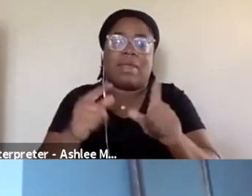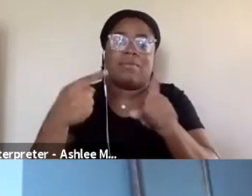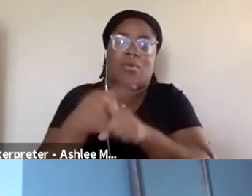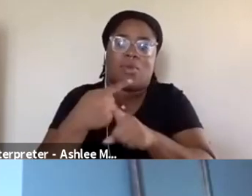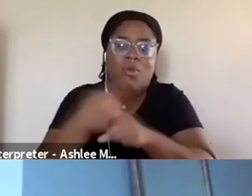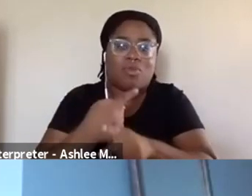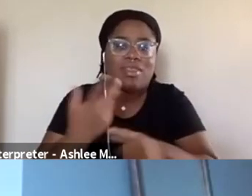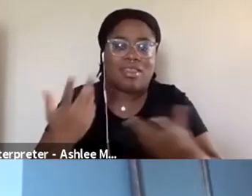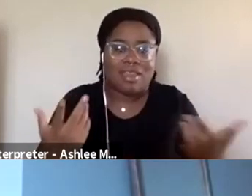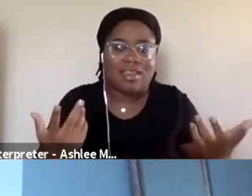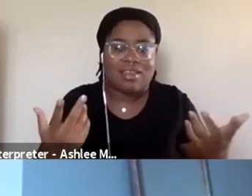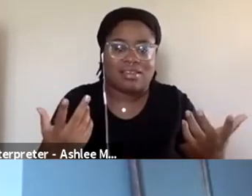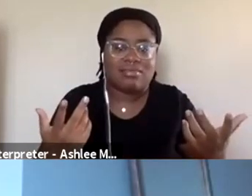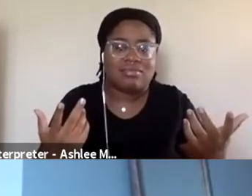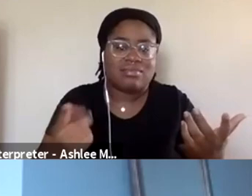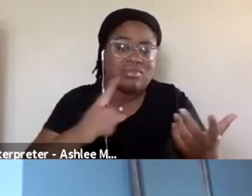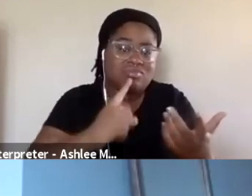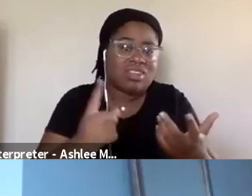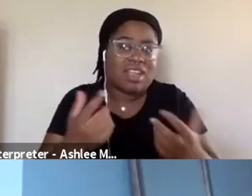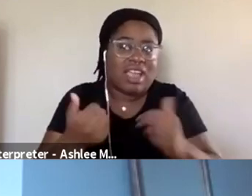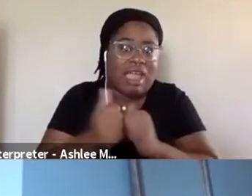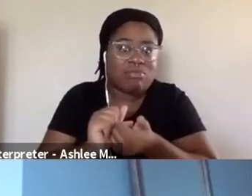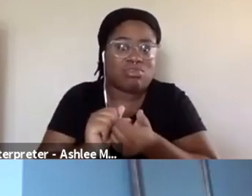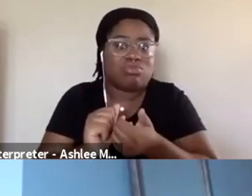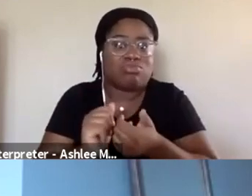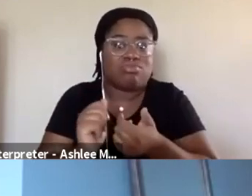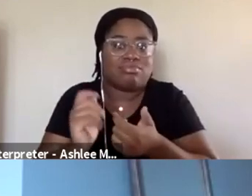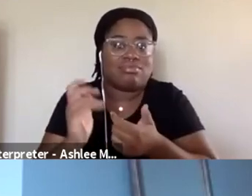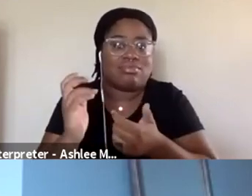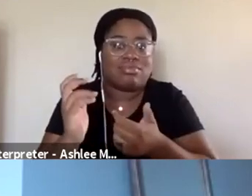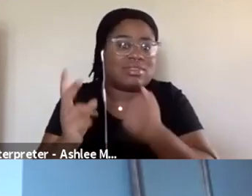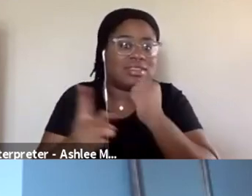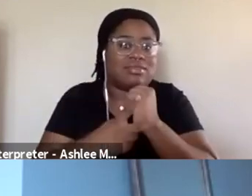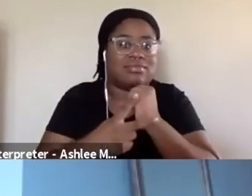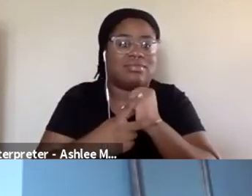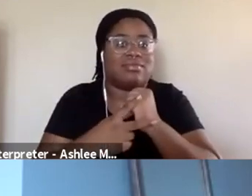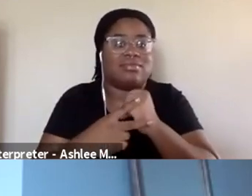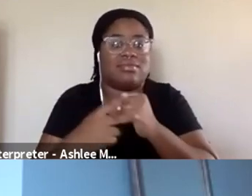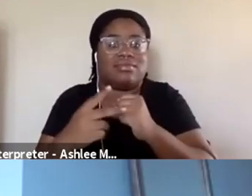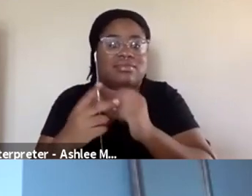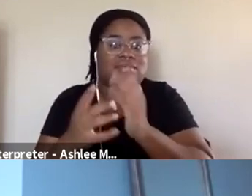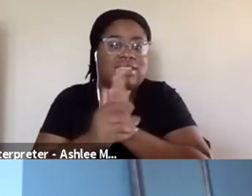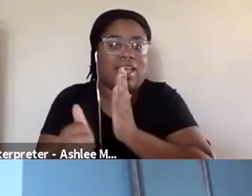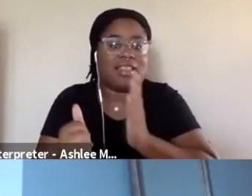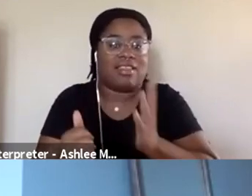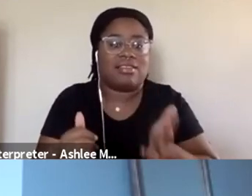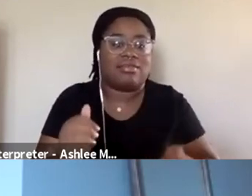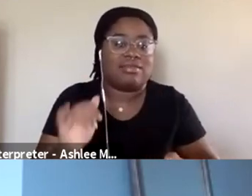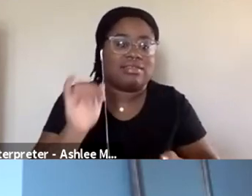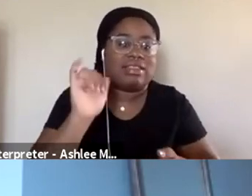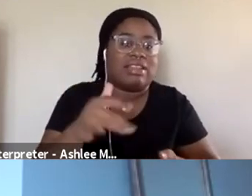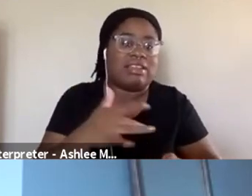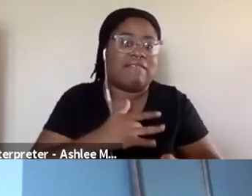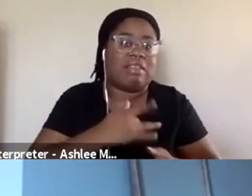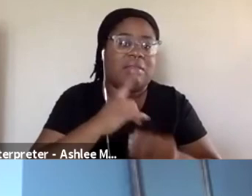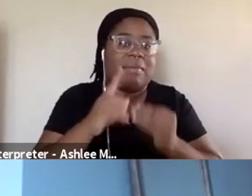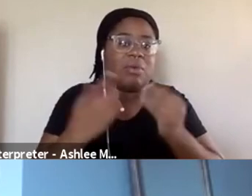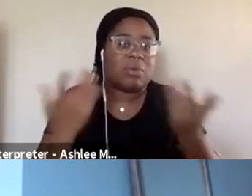is how to retain talent. This is, I mean, this is, these are the three things that really, sorry. This is the thing I've thought a lot about.